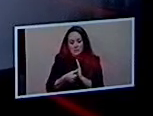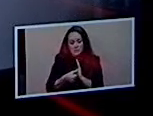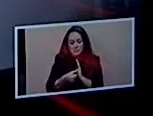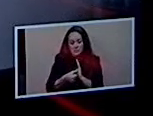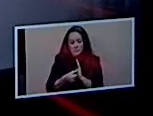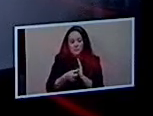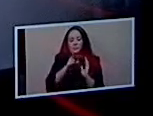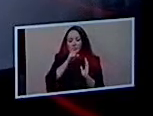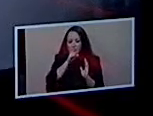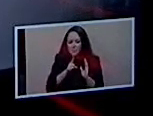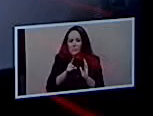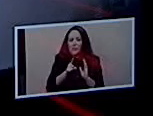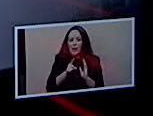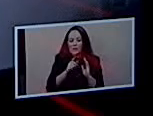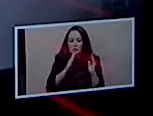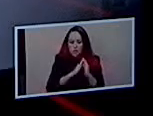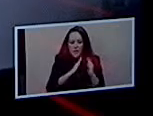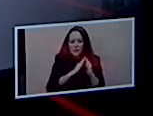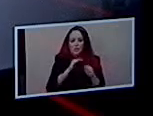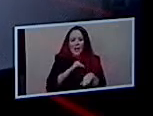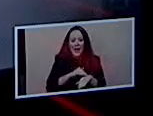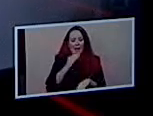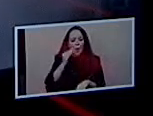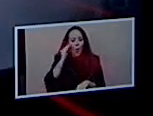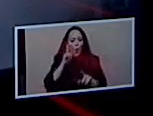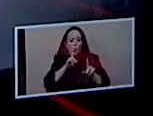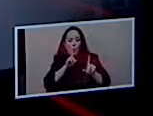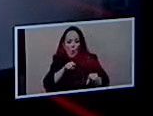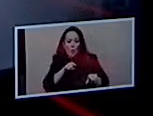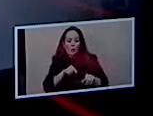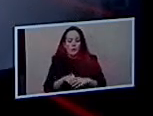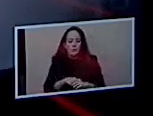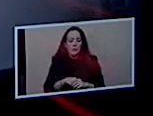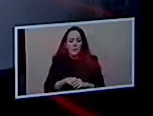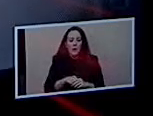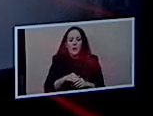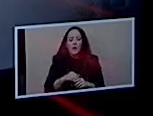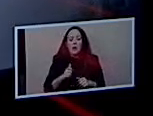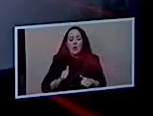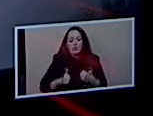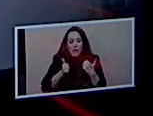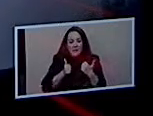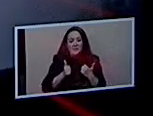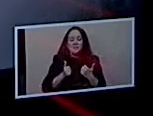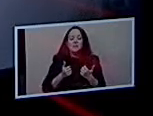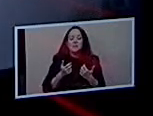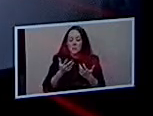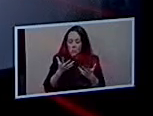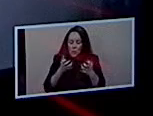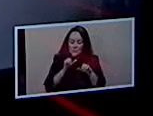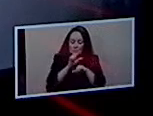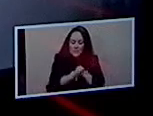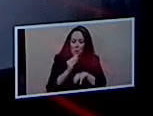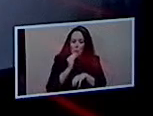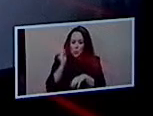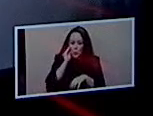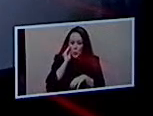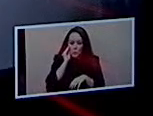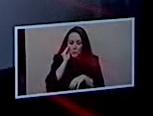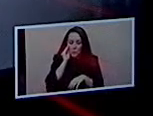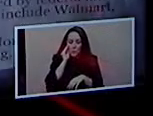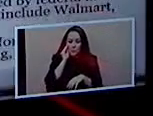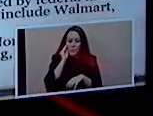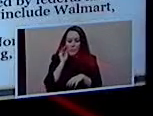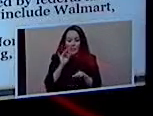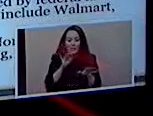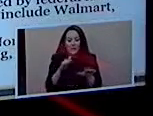489 deaths under investigation right now. As it pertains to that curfew that he was just talking about, it goes into effect in a matter